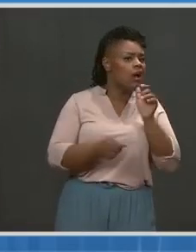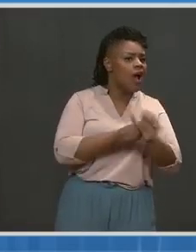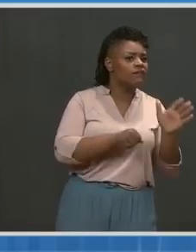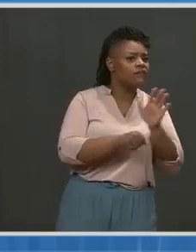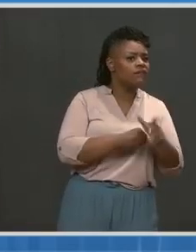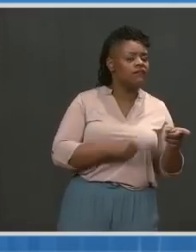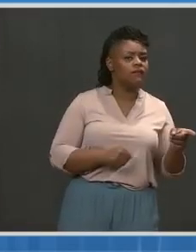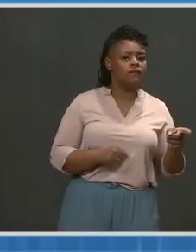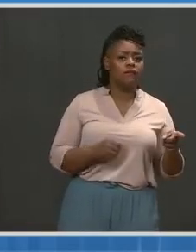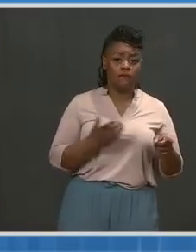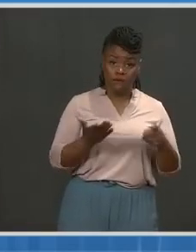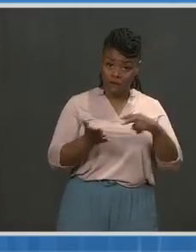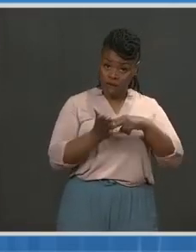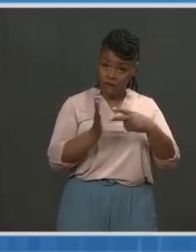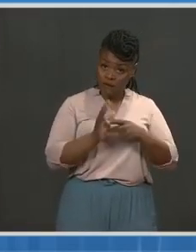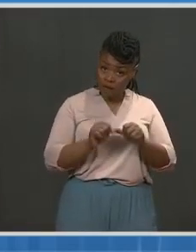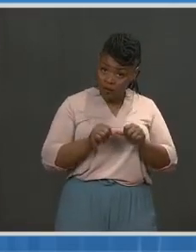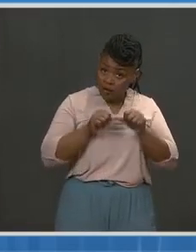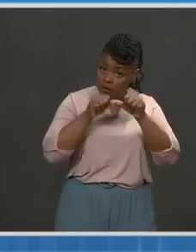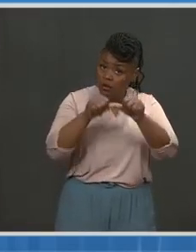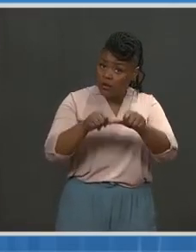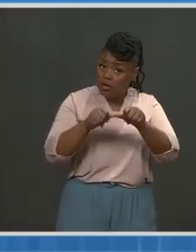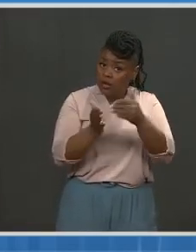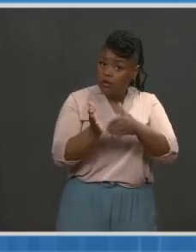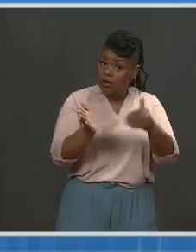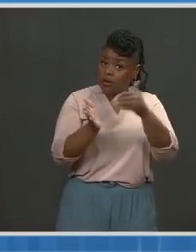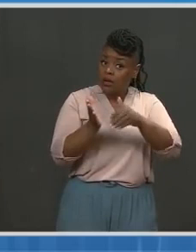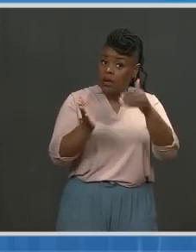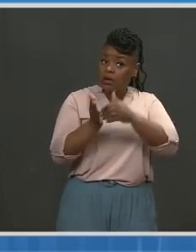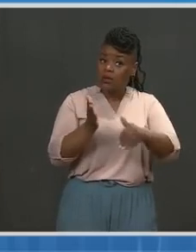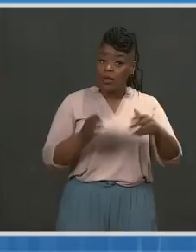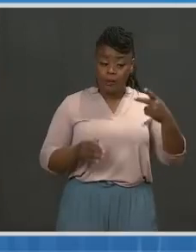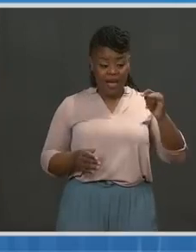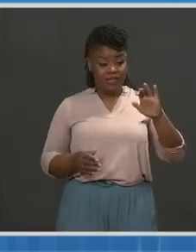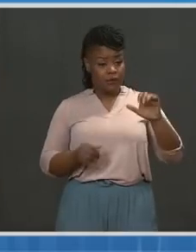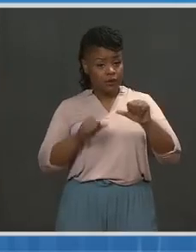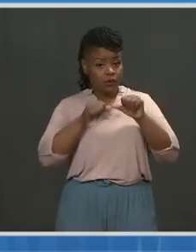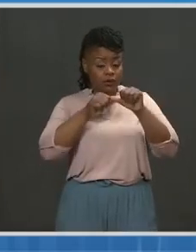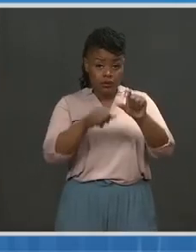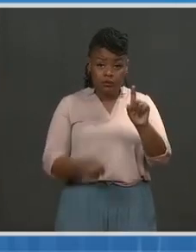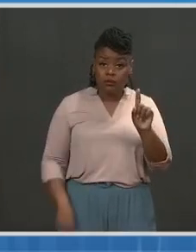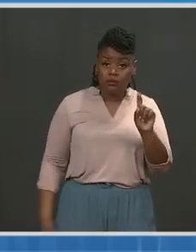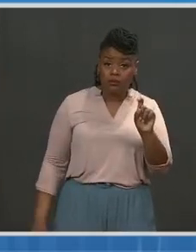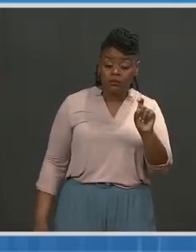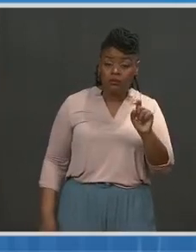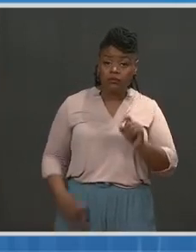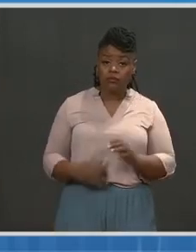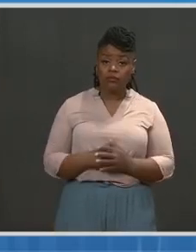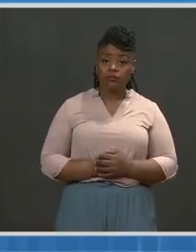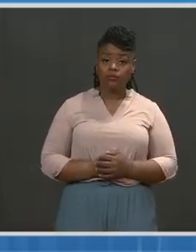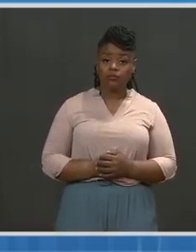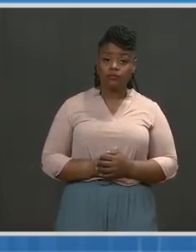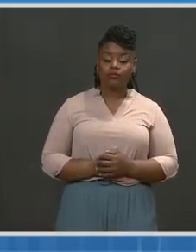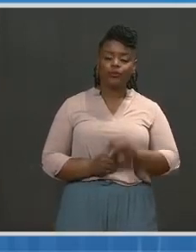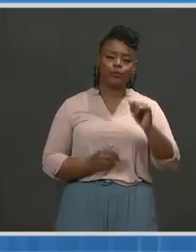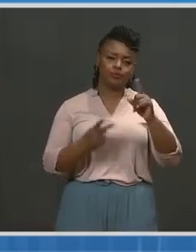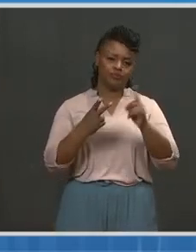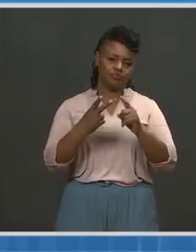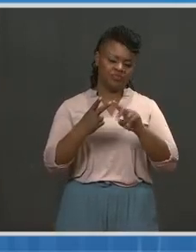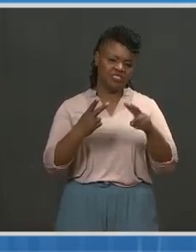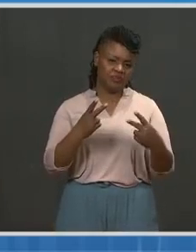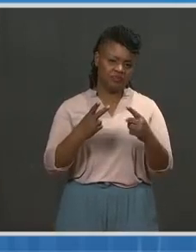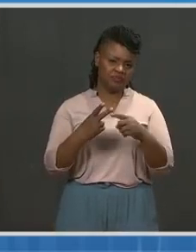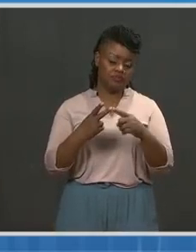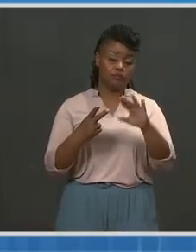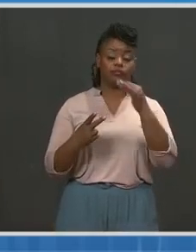Brazilian health officials this week? Do you believe the administration should let the AstraZeneca supply sitting here without approval go